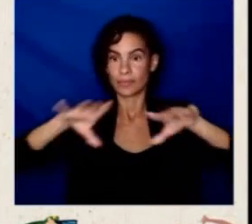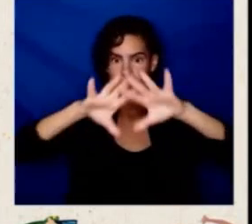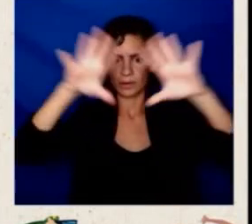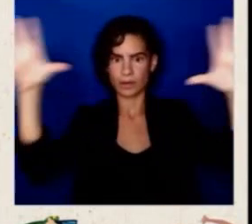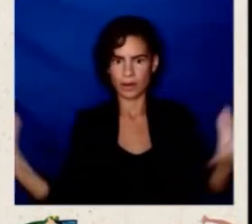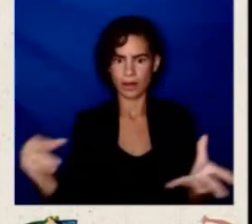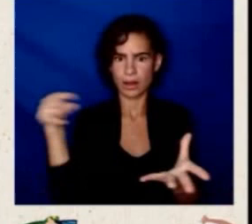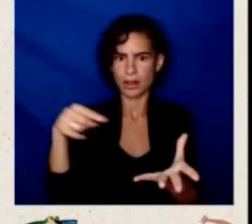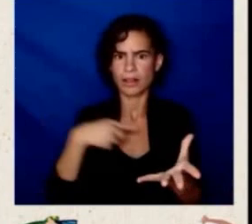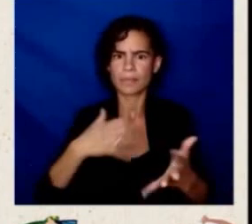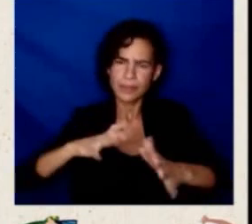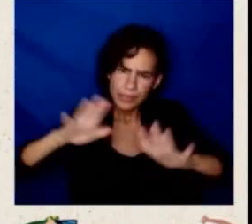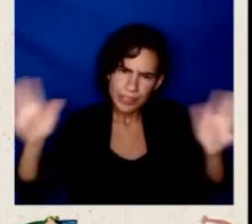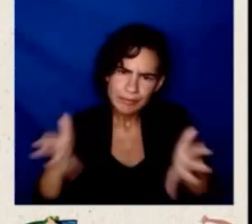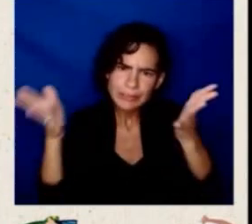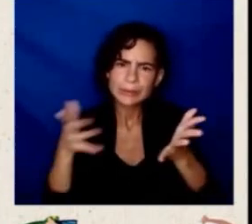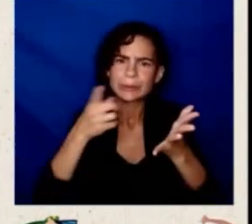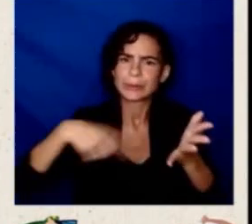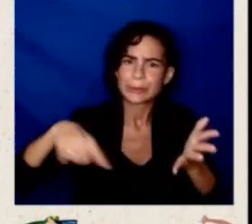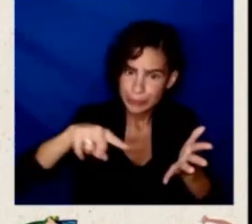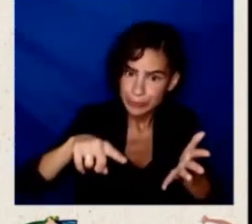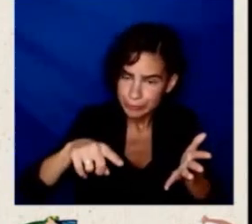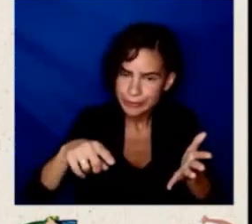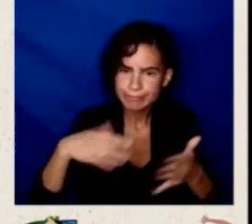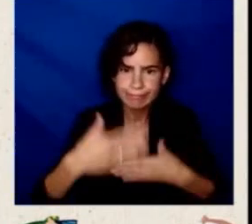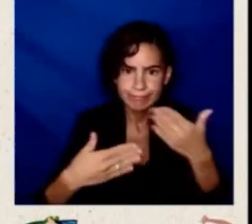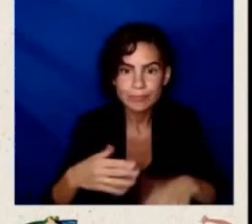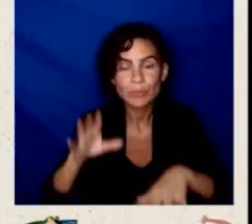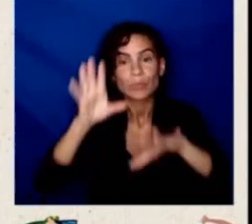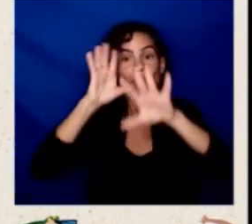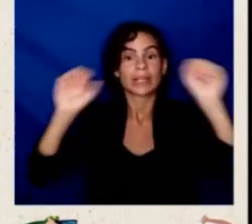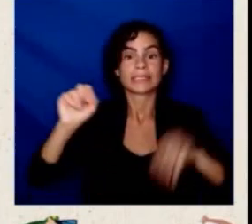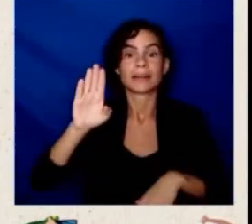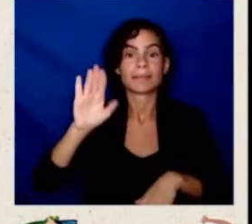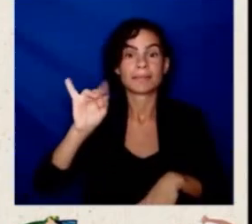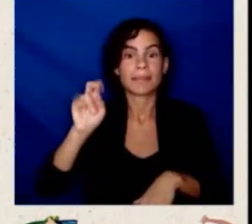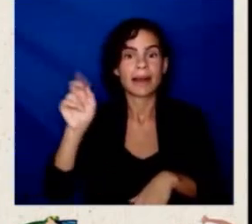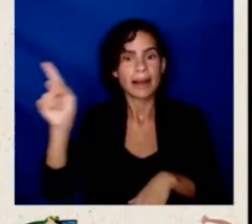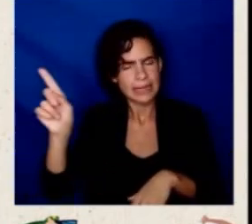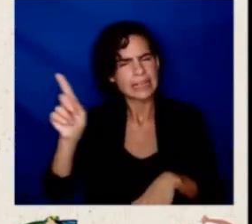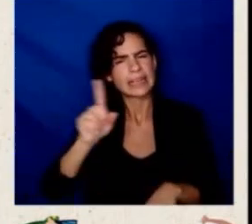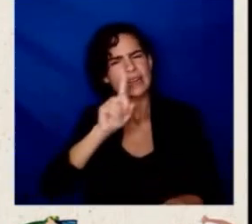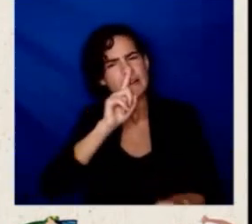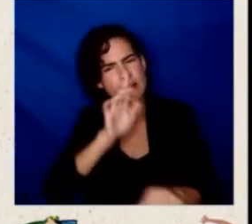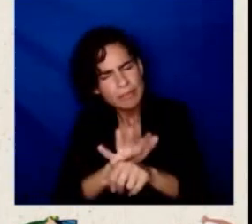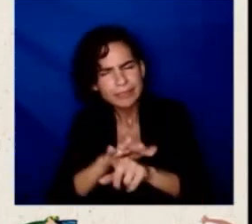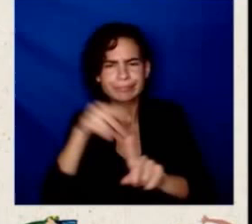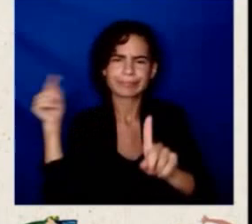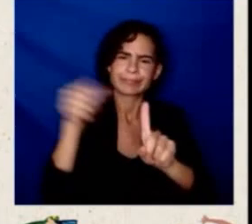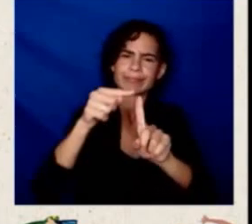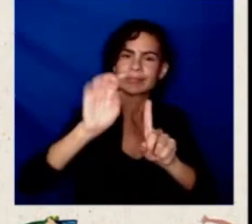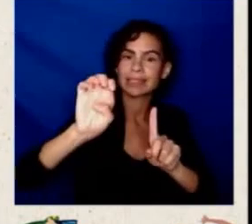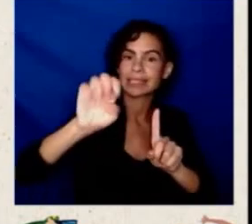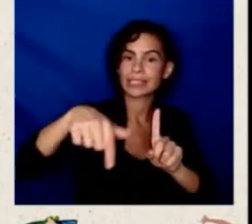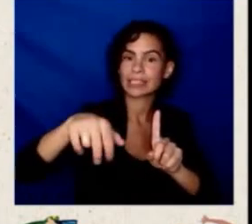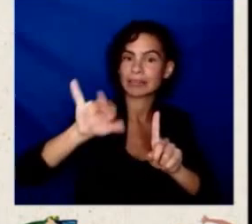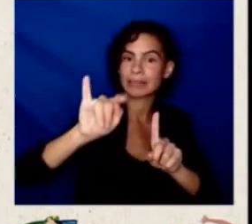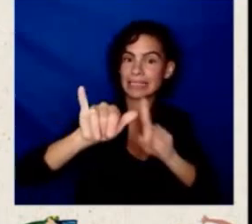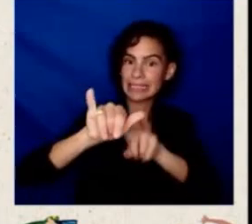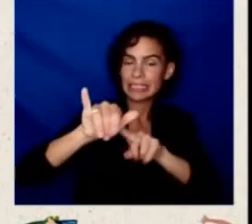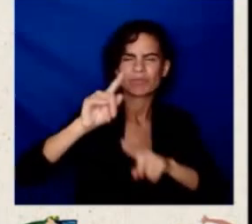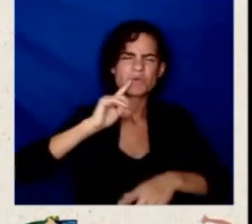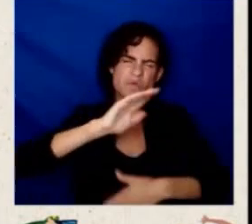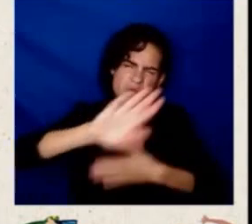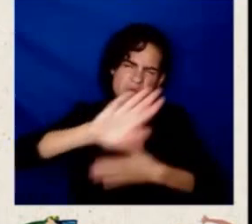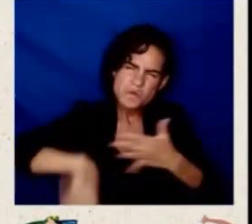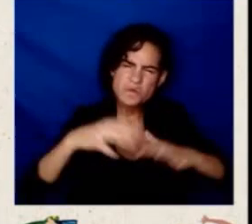President Biden is really committed to that equity when it comes to implementing on small businesses. so into the bipartisan infrastructure